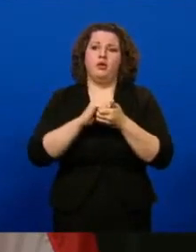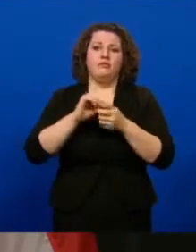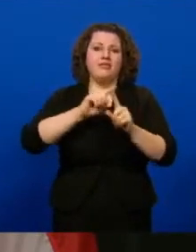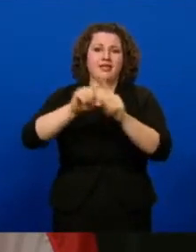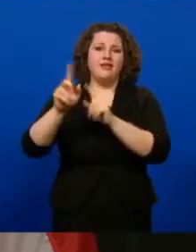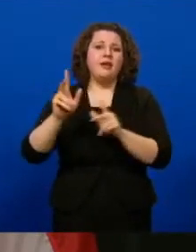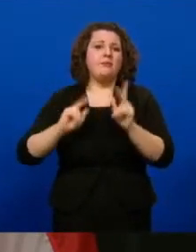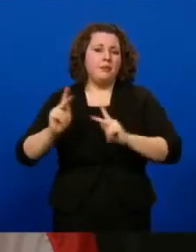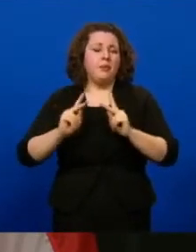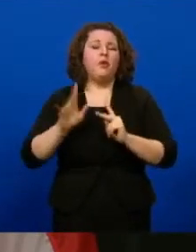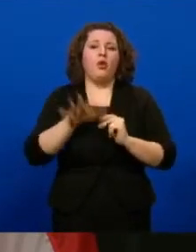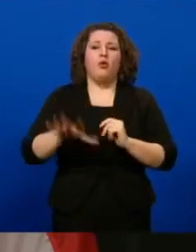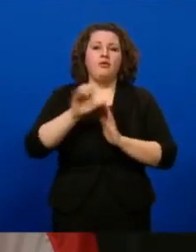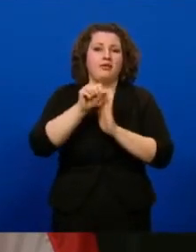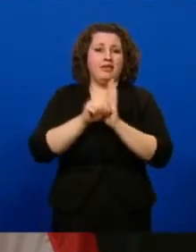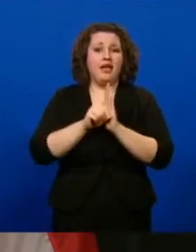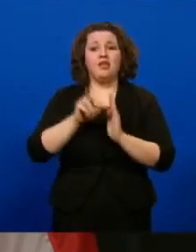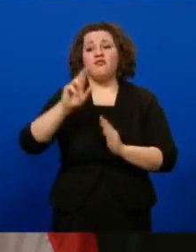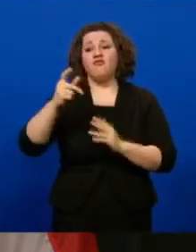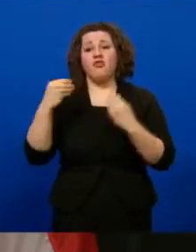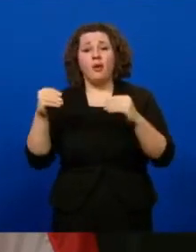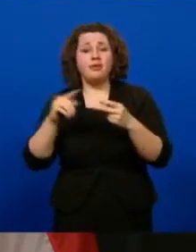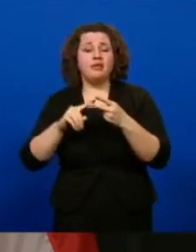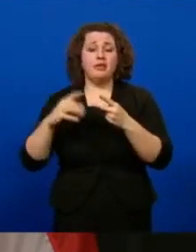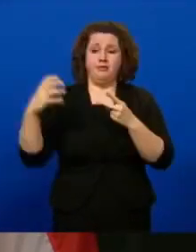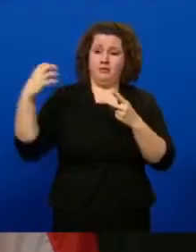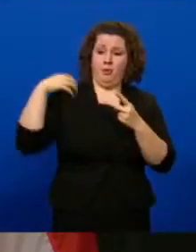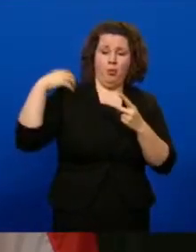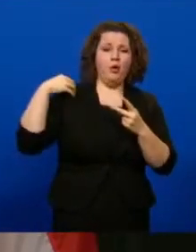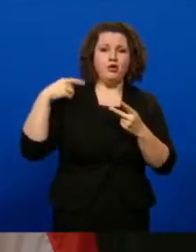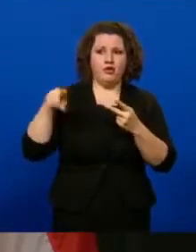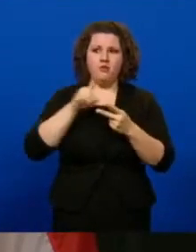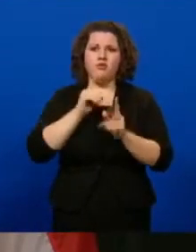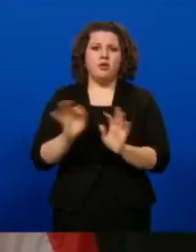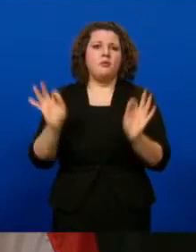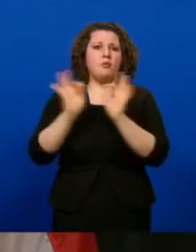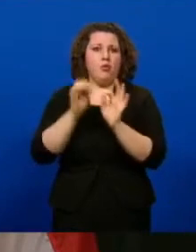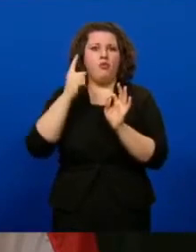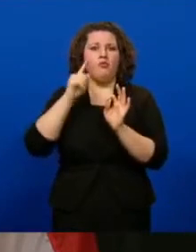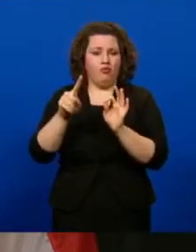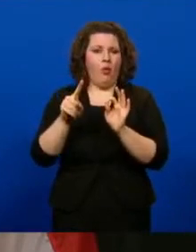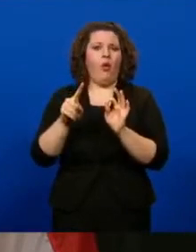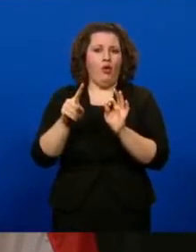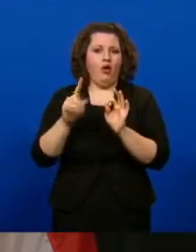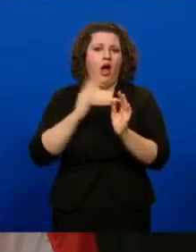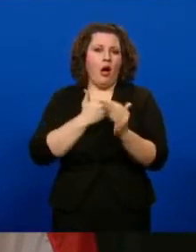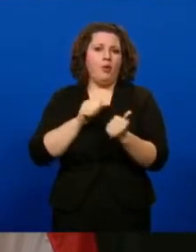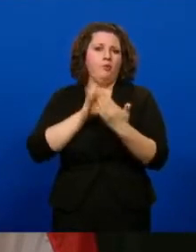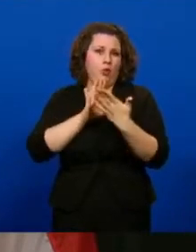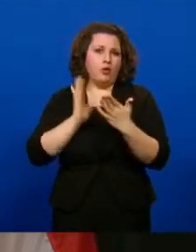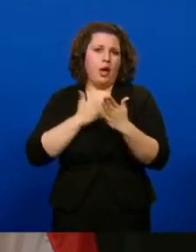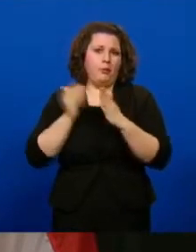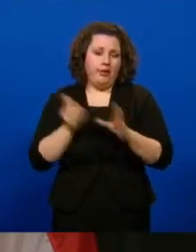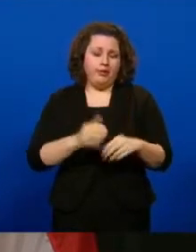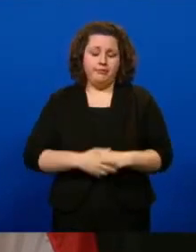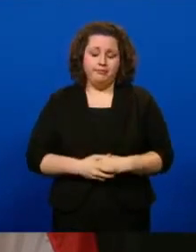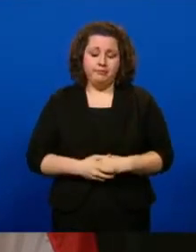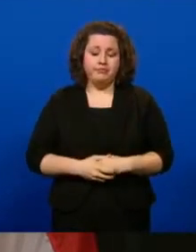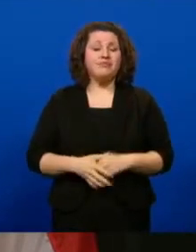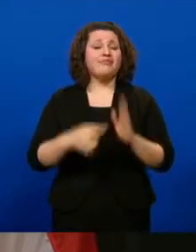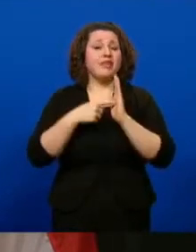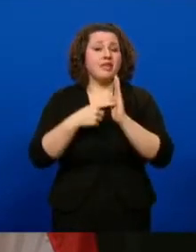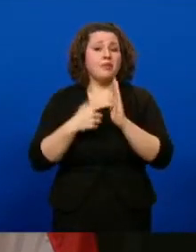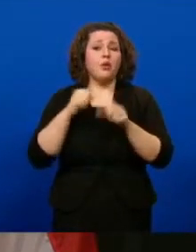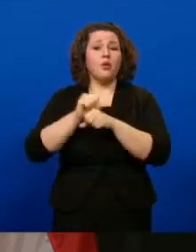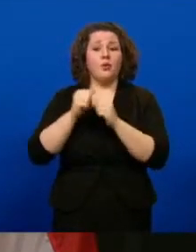closely with pharmacies and employers who are going to be a key piece of our multi-pronged approach in the coming weeks. For example, we've been